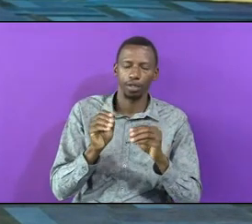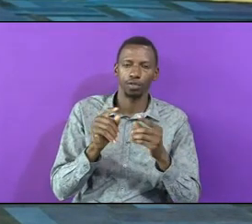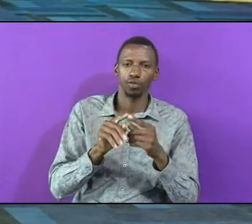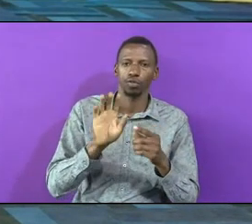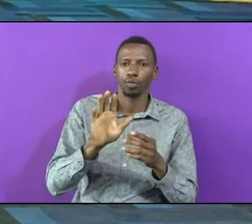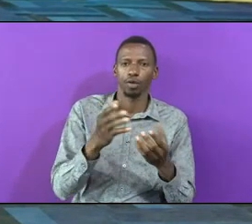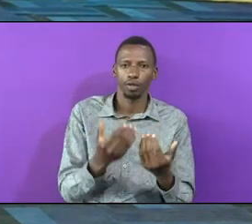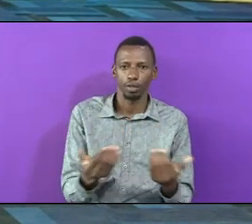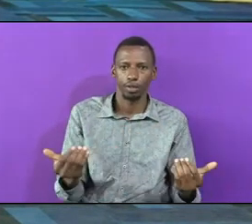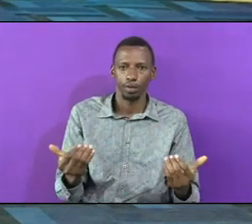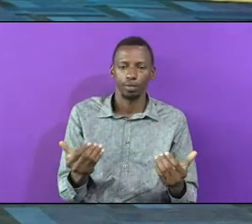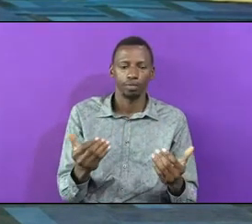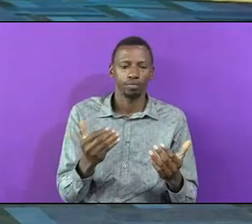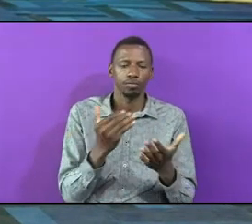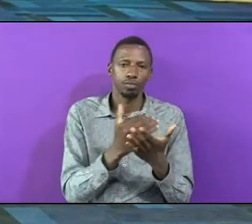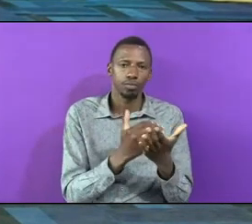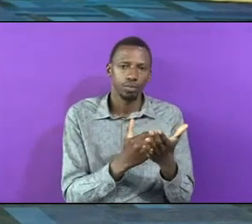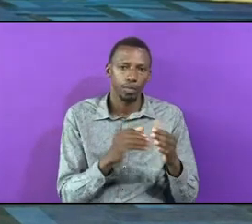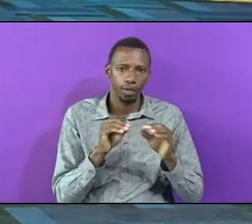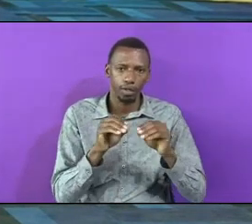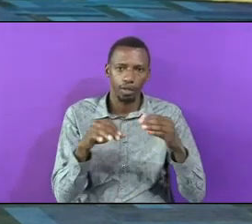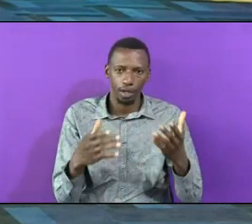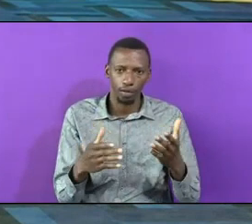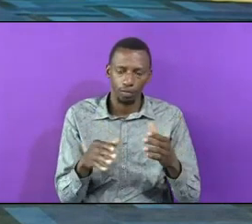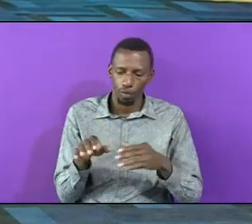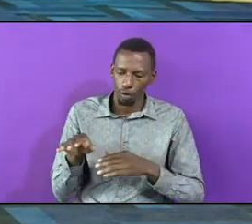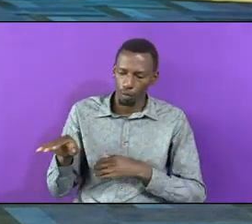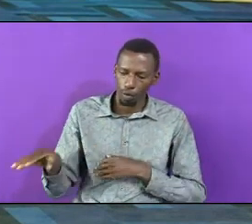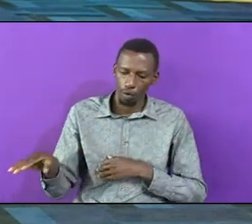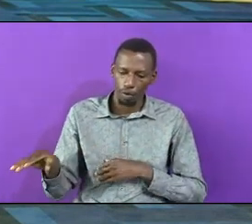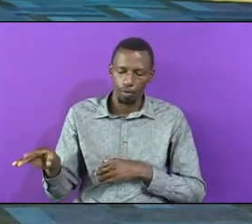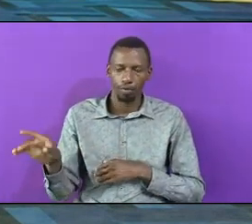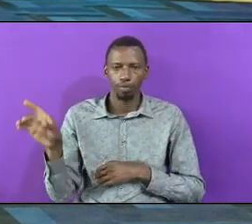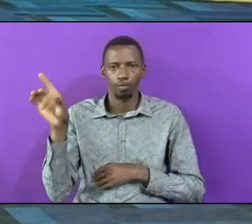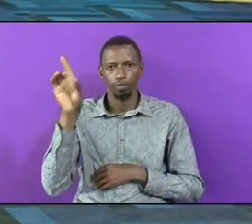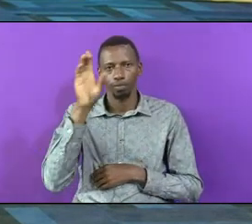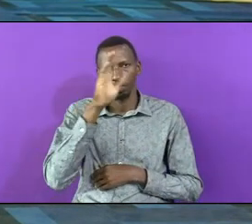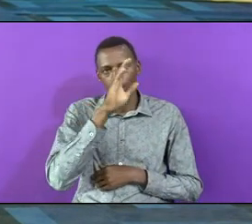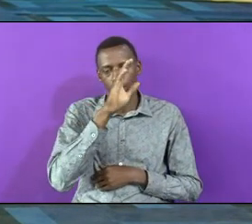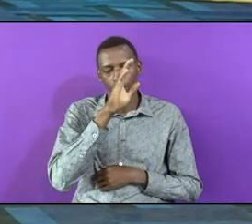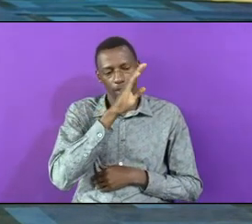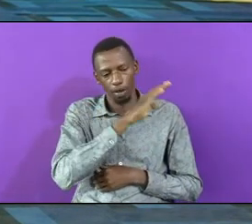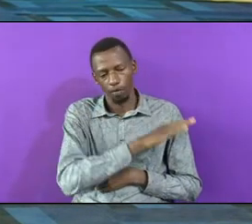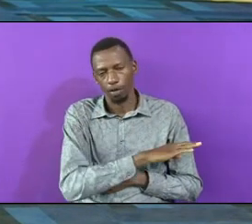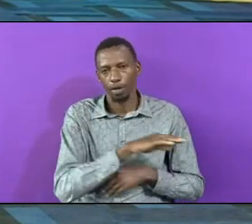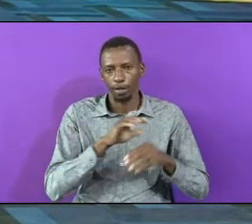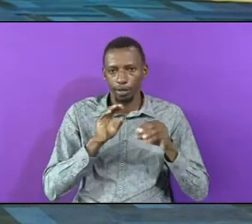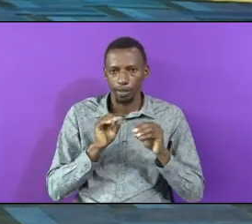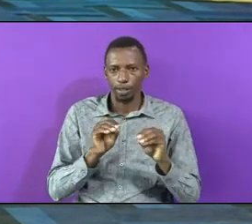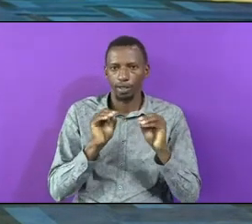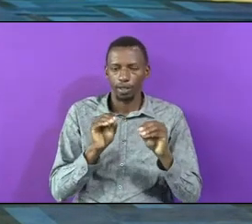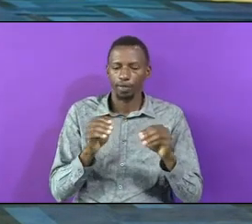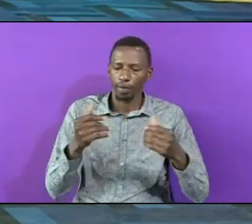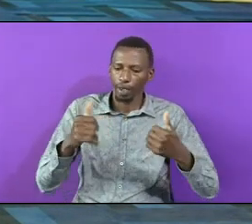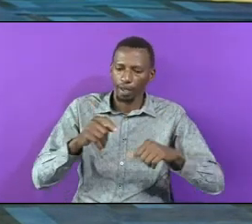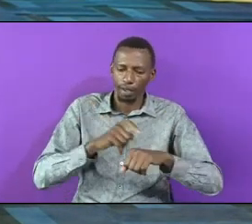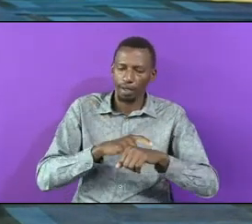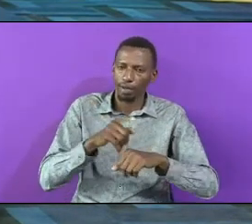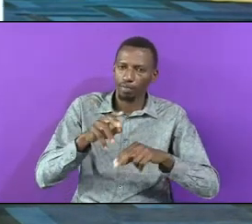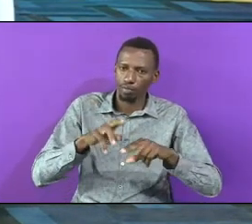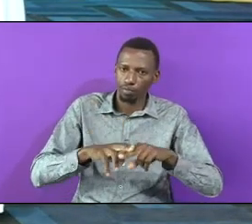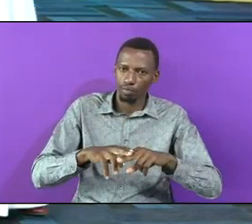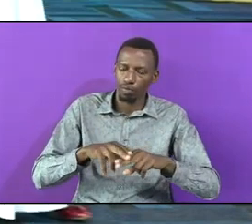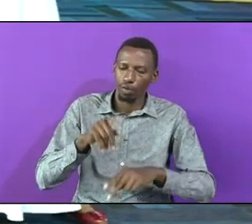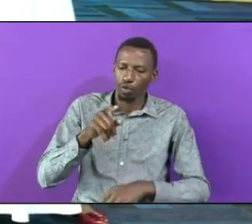Schedule Of Teaching Is that You will Teach in The Morning And in The Day You will Teach in The Evening Wherever You see Your Children